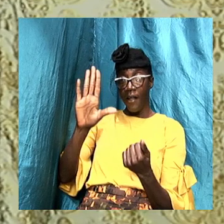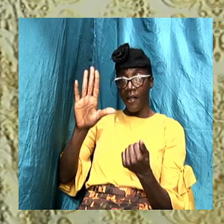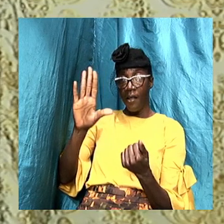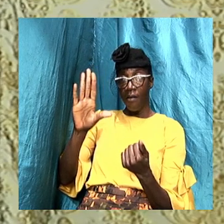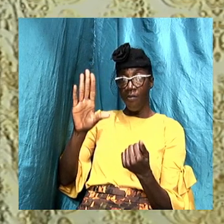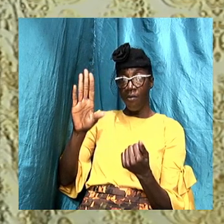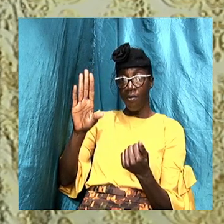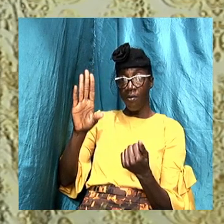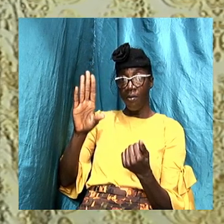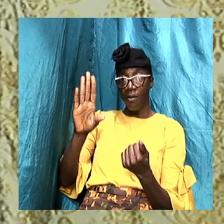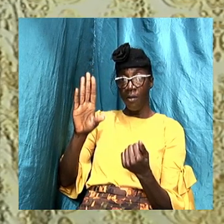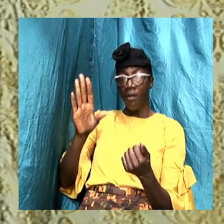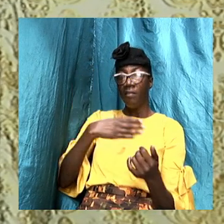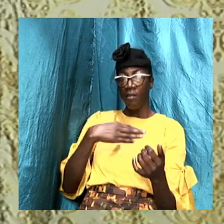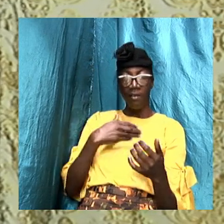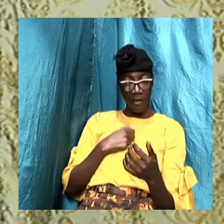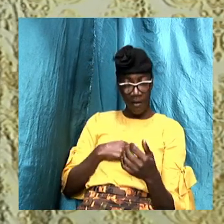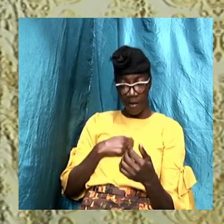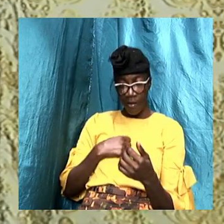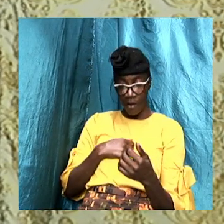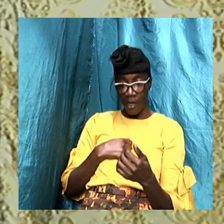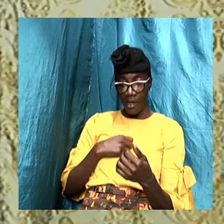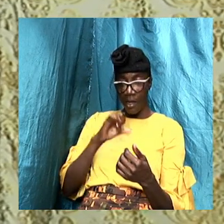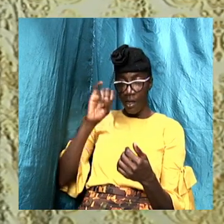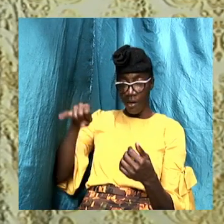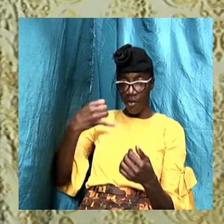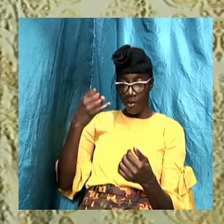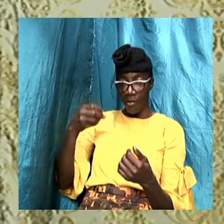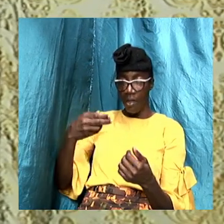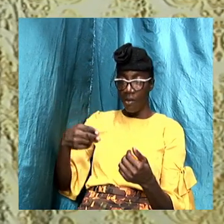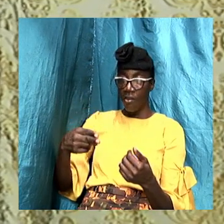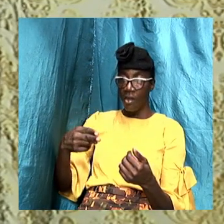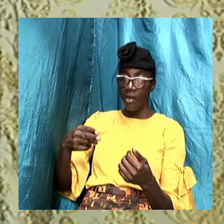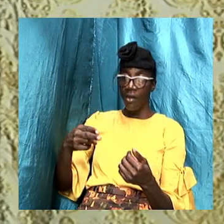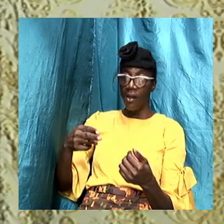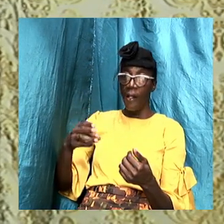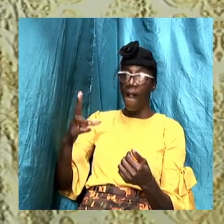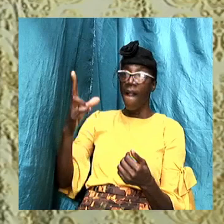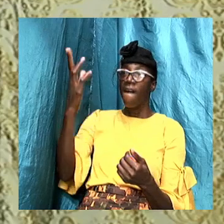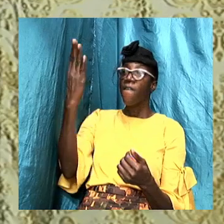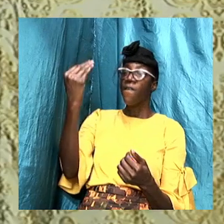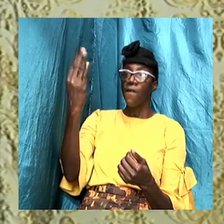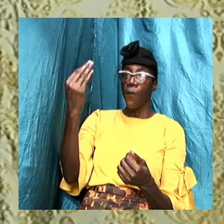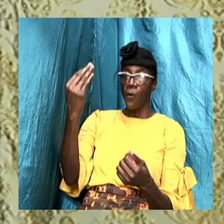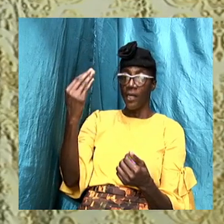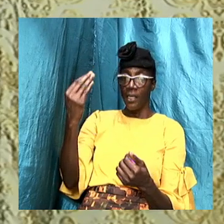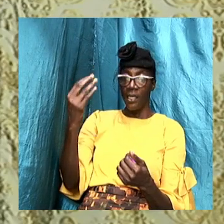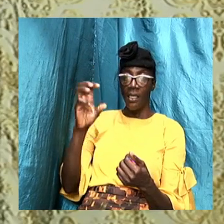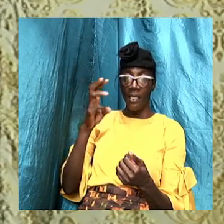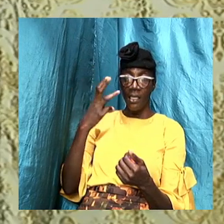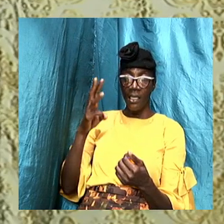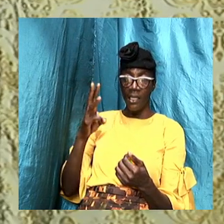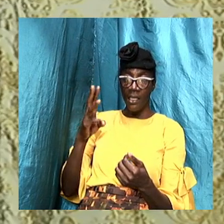sorry St. John 14 16 through to 18 and 26